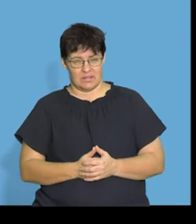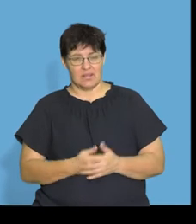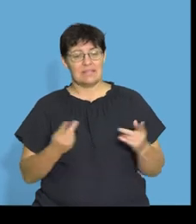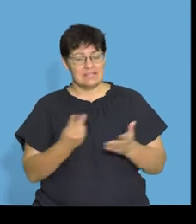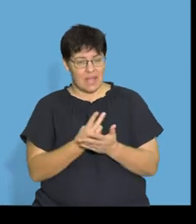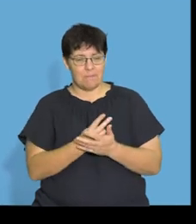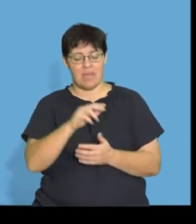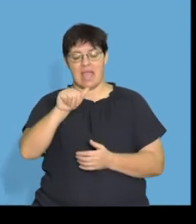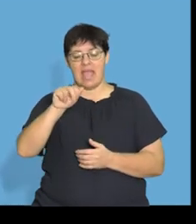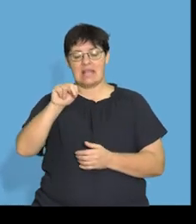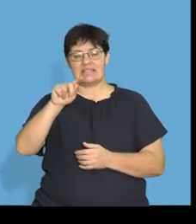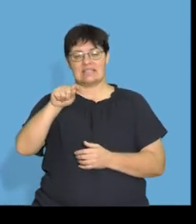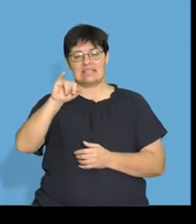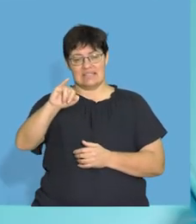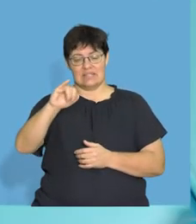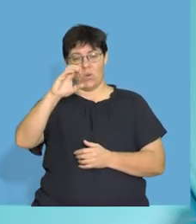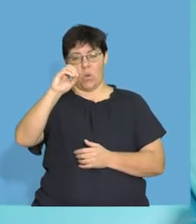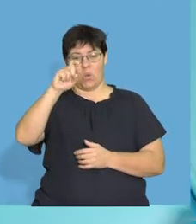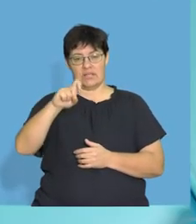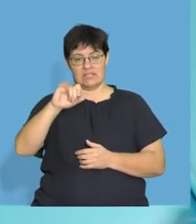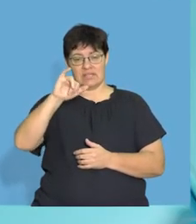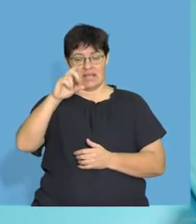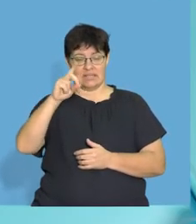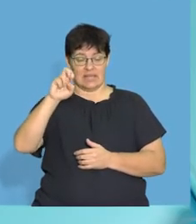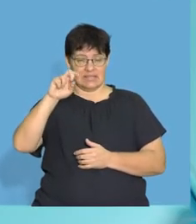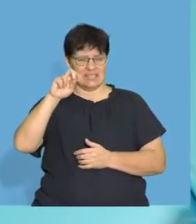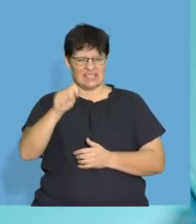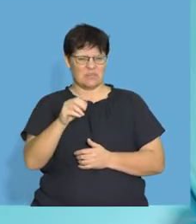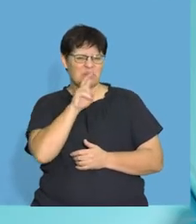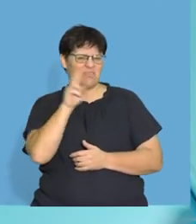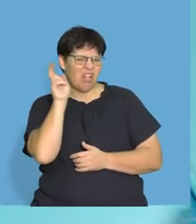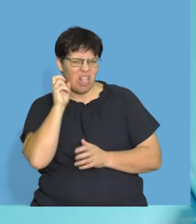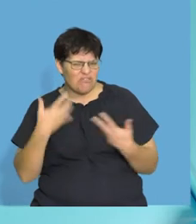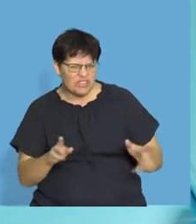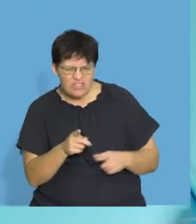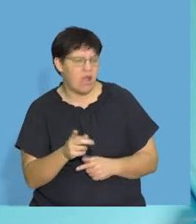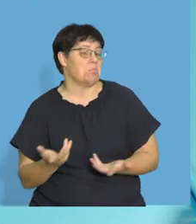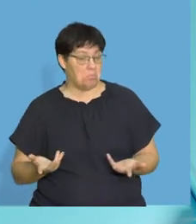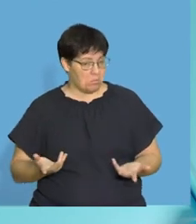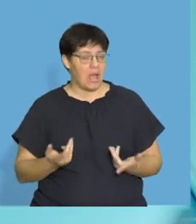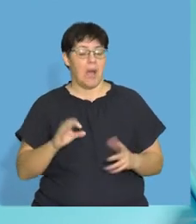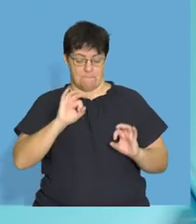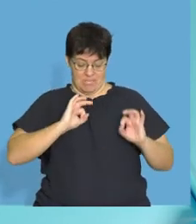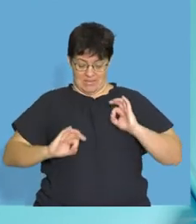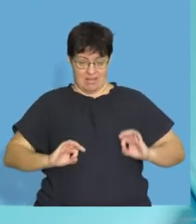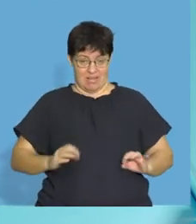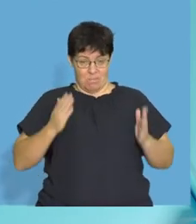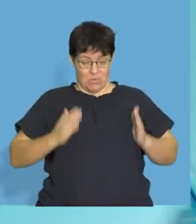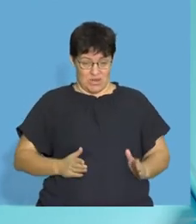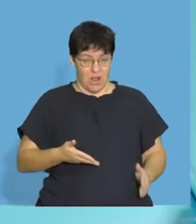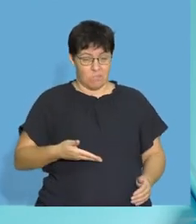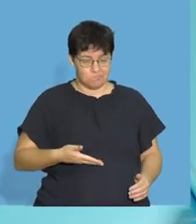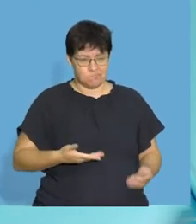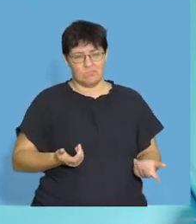what they call an antioxidant. I don't know if you ever heard of what an antioxidant is. But in our body, we have got cells that,